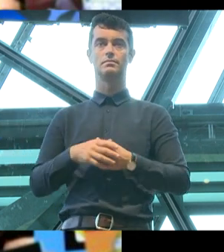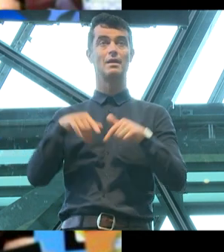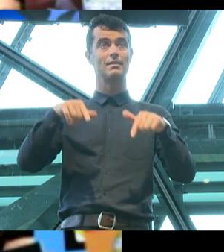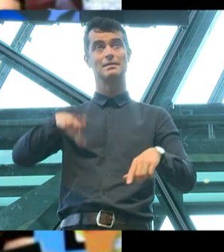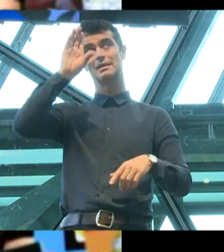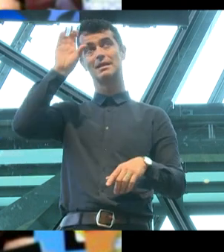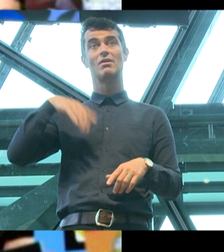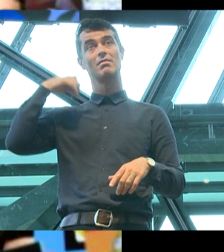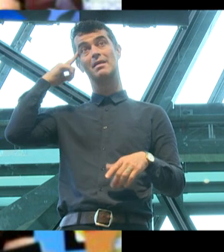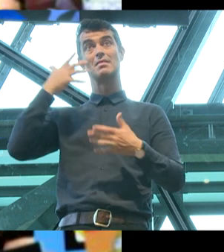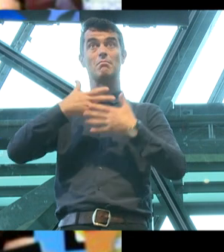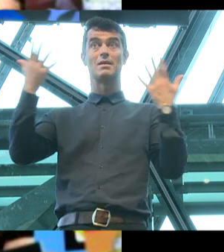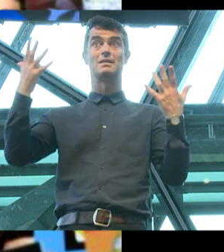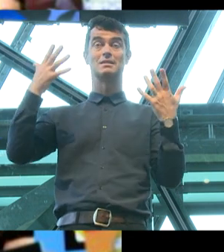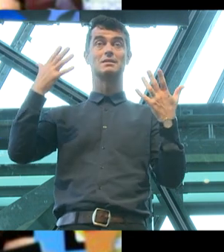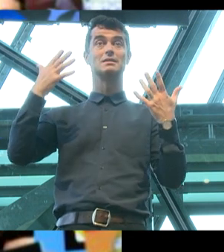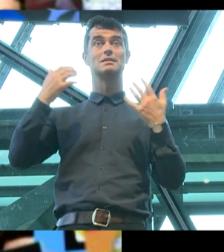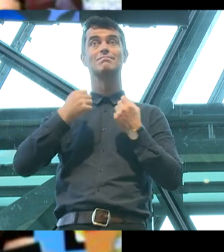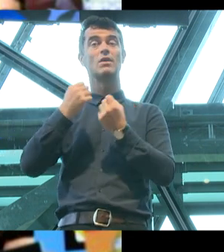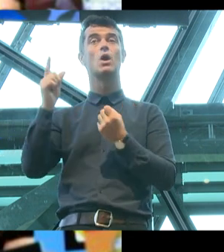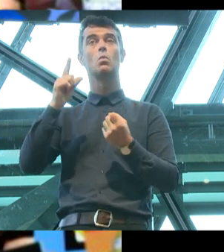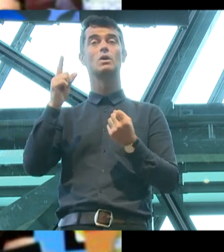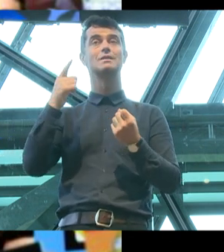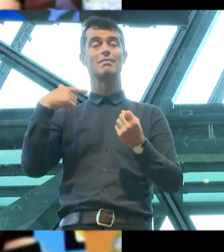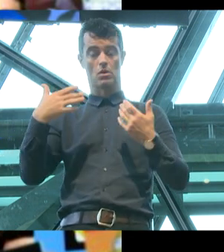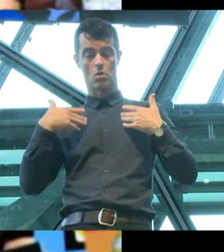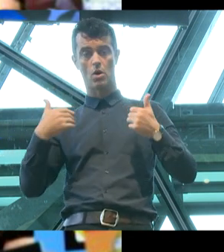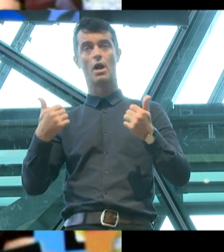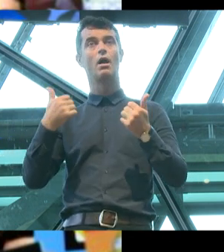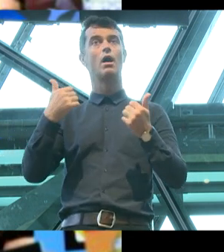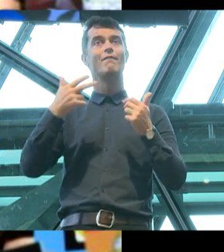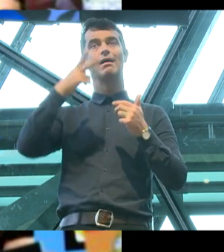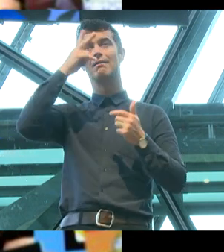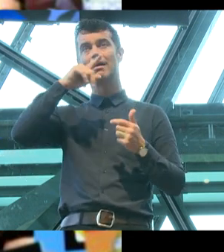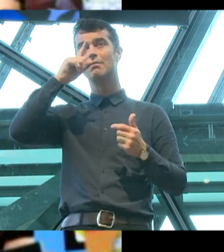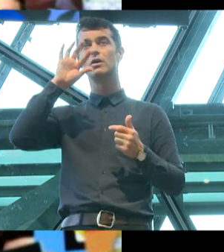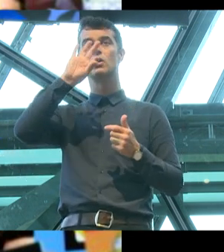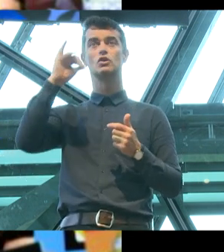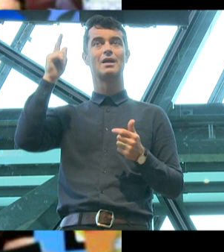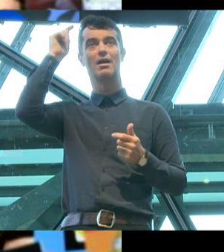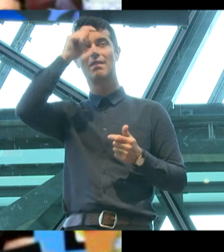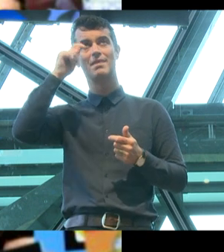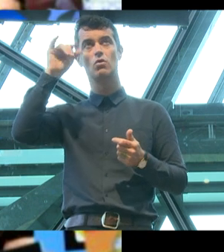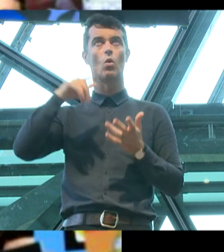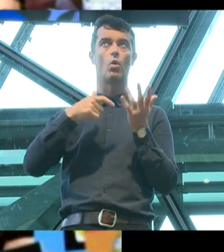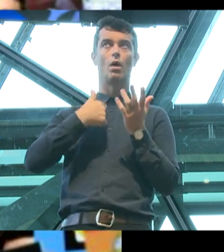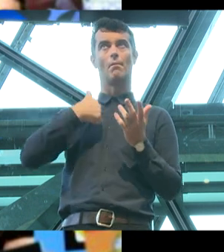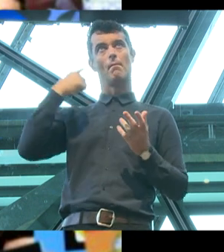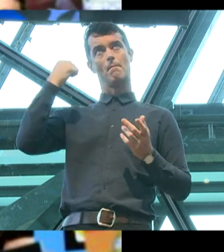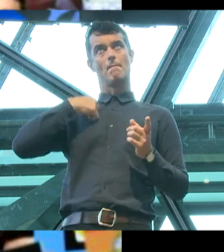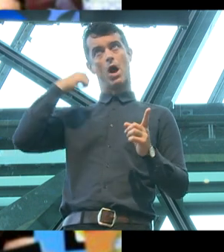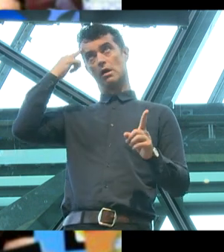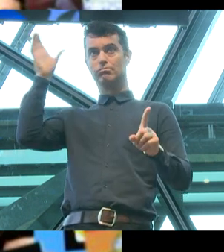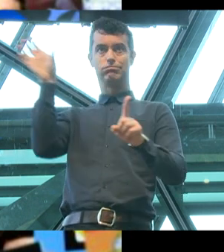this country, I think the biggest one right now is the welfare of young people. And this isn't just a theory or a speculation. This